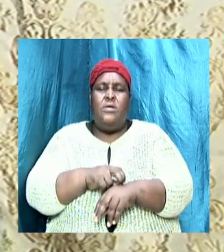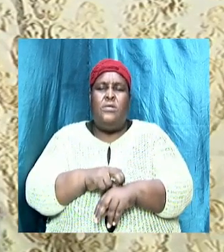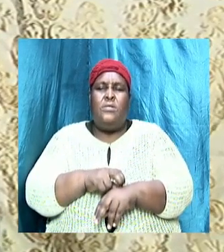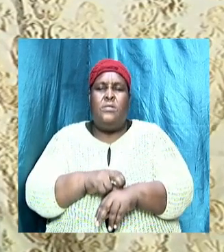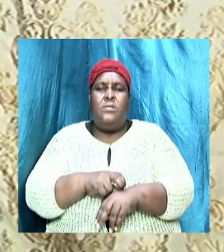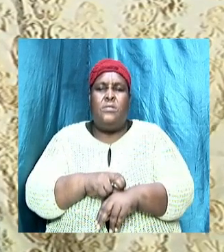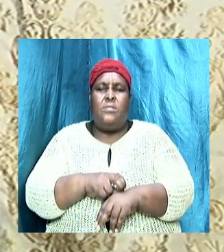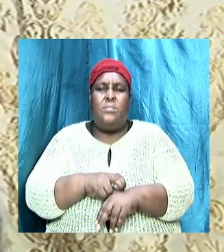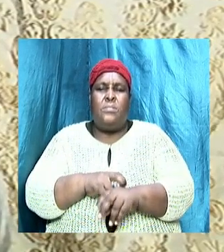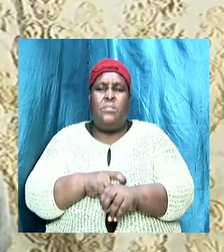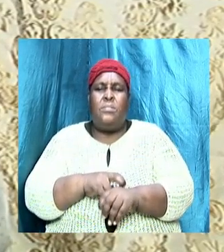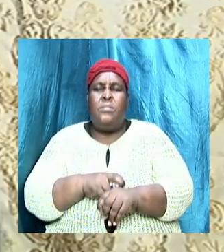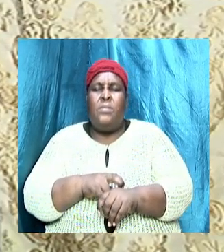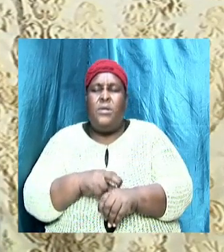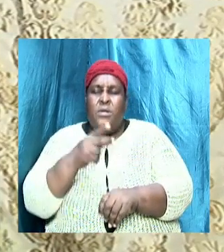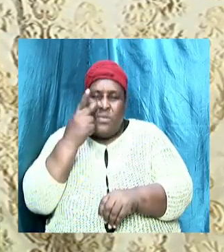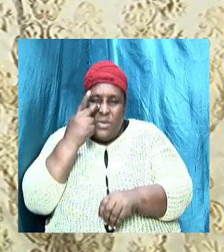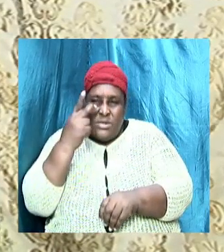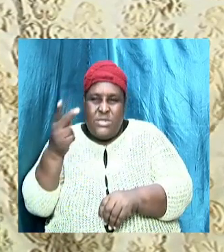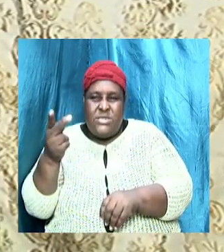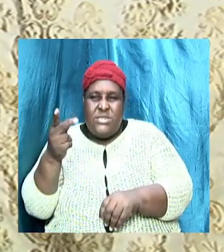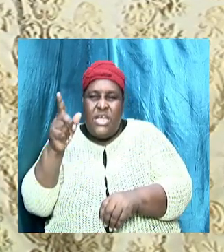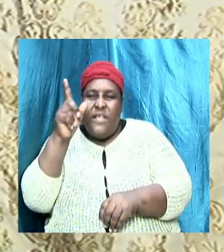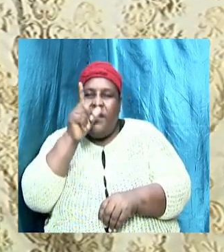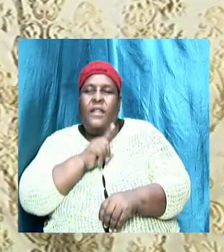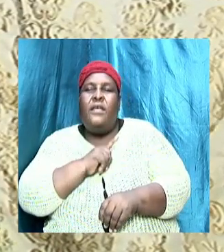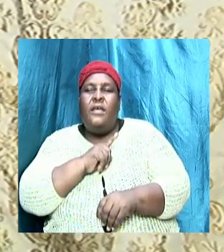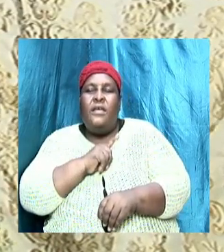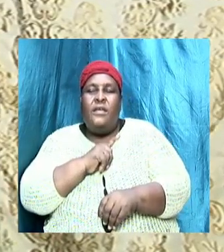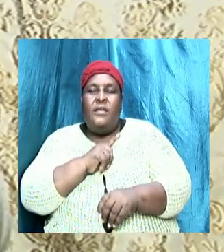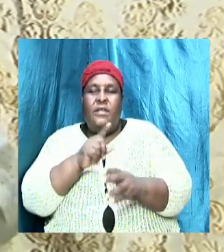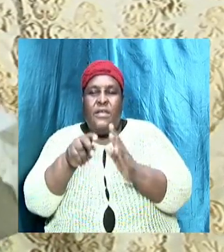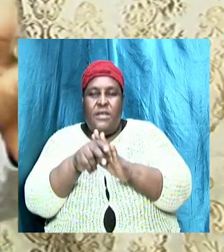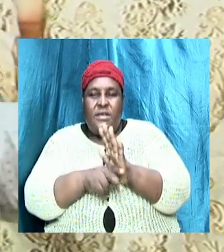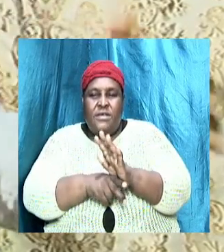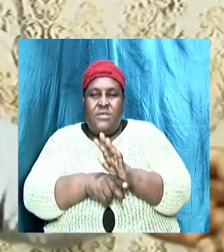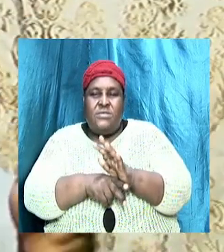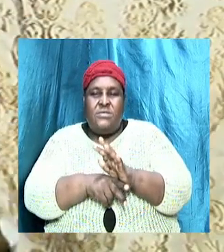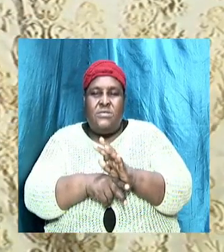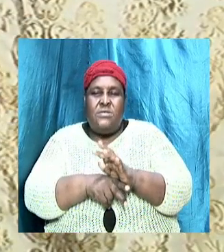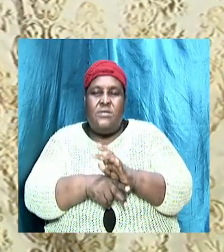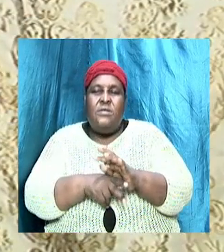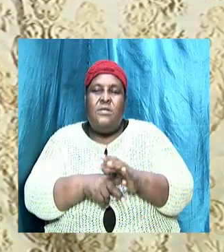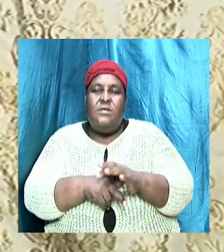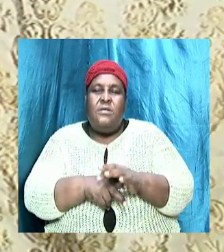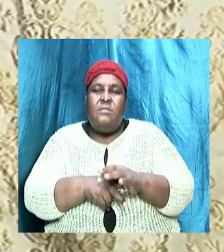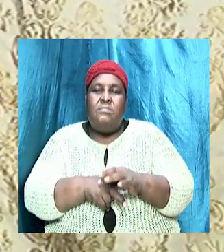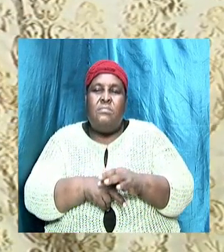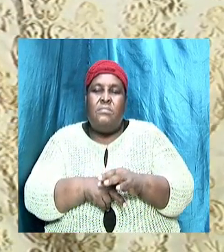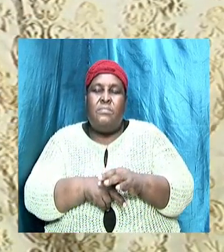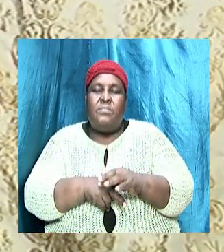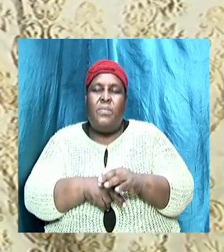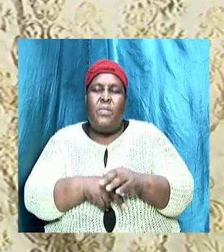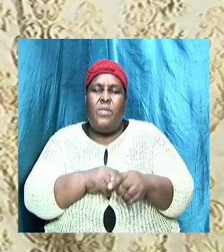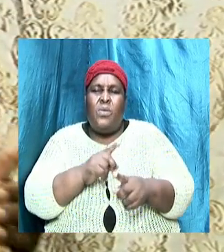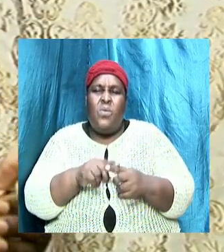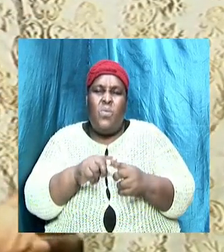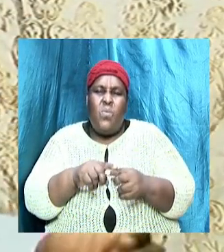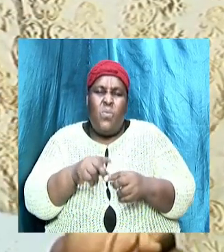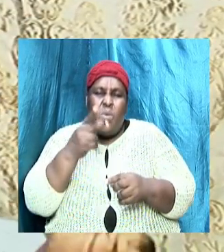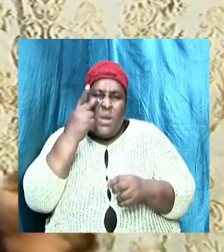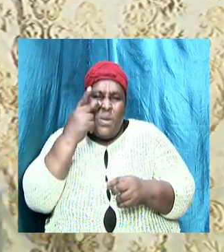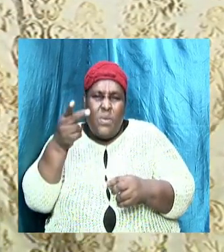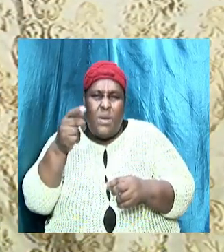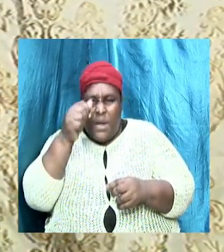look in the physical and you will see the false nests presenting itself when you look at mankind